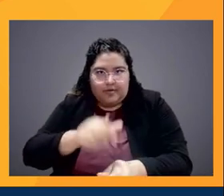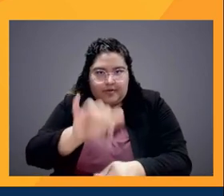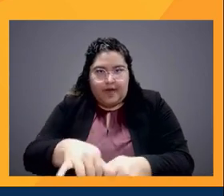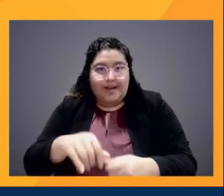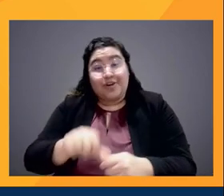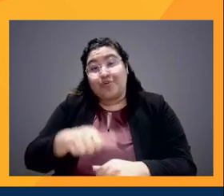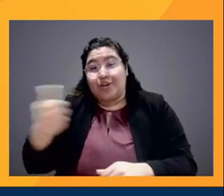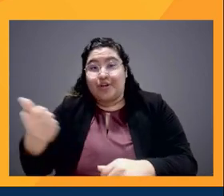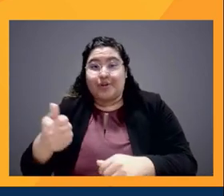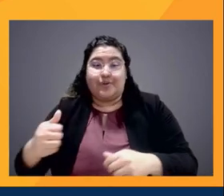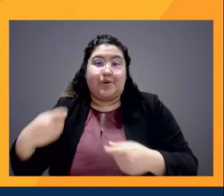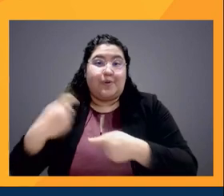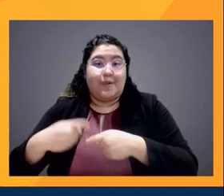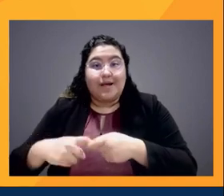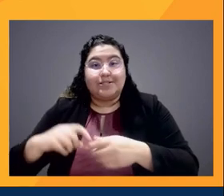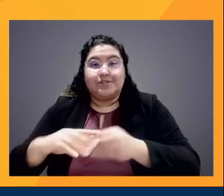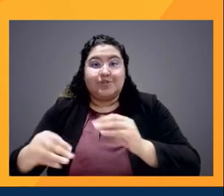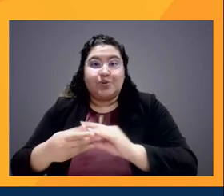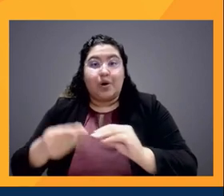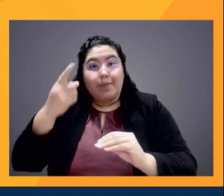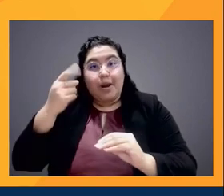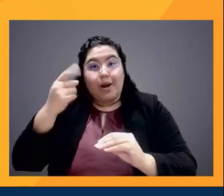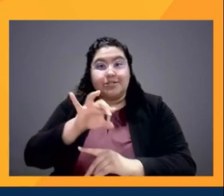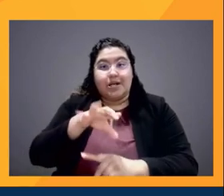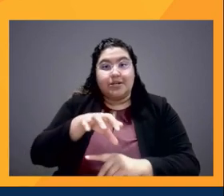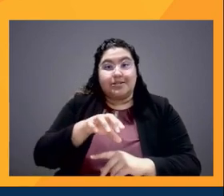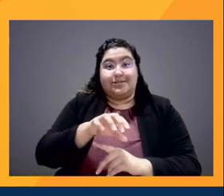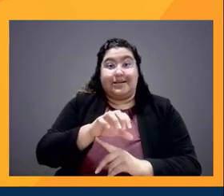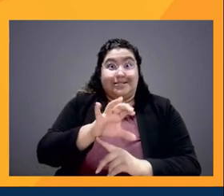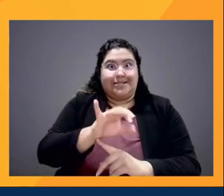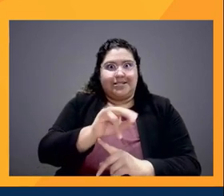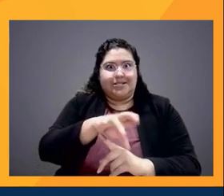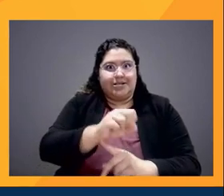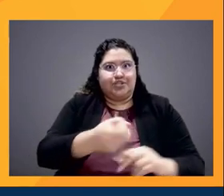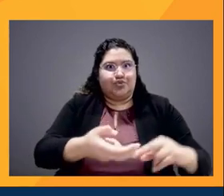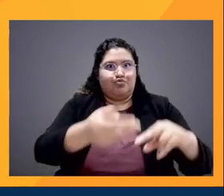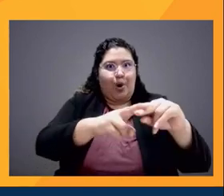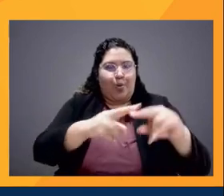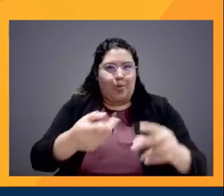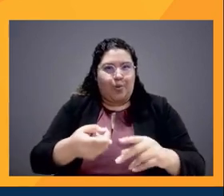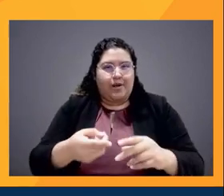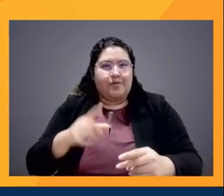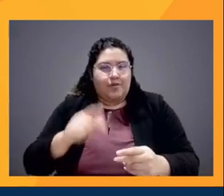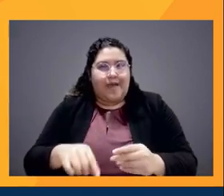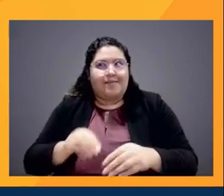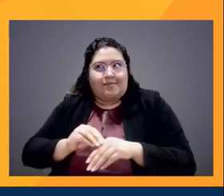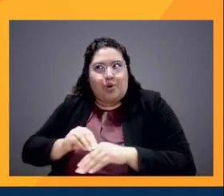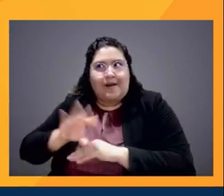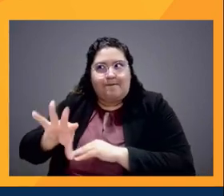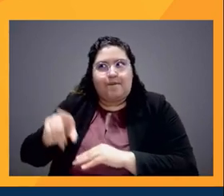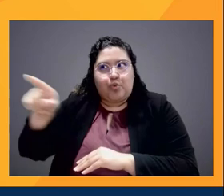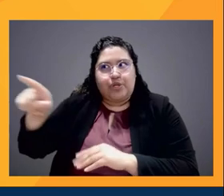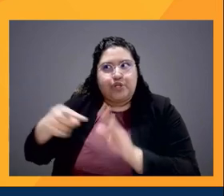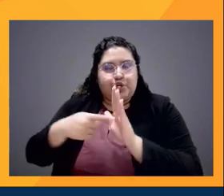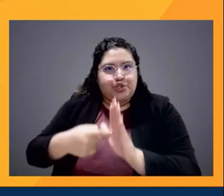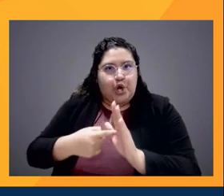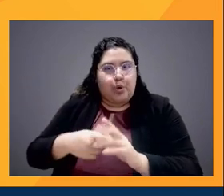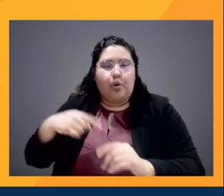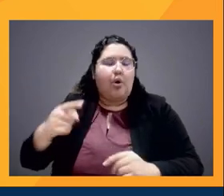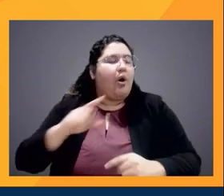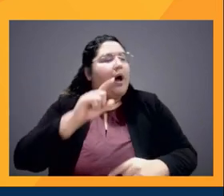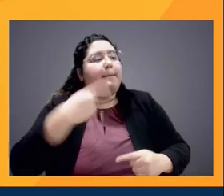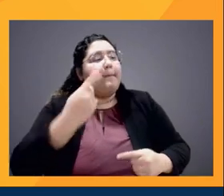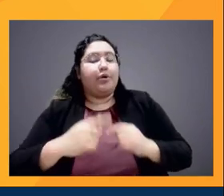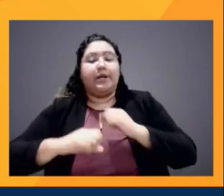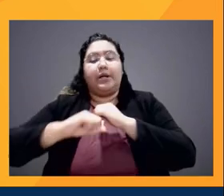to get it because the census is growing. And then that influences the marketing of the shows that say, okay, well, I'm only going to market this to the Latinx audience.